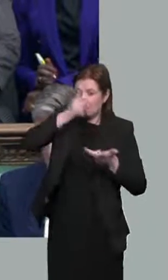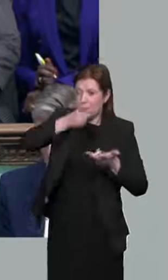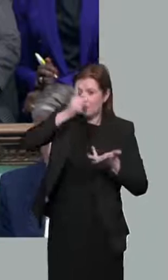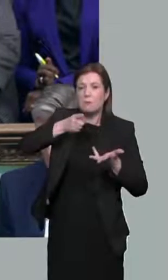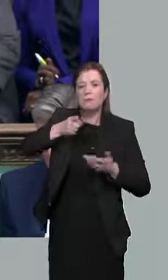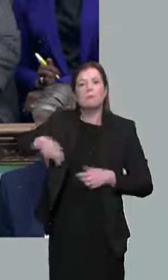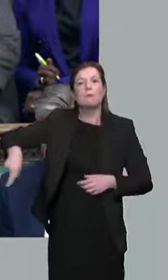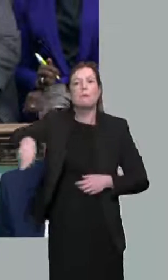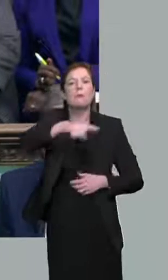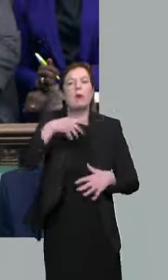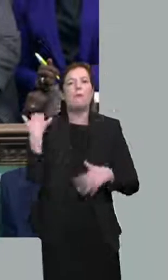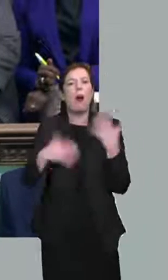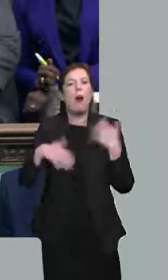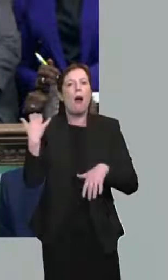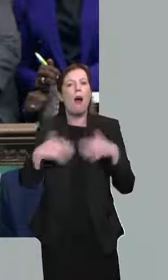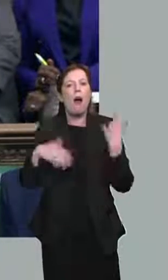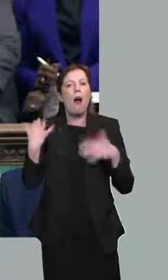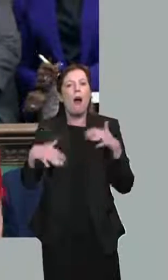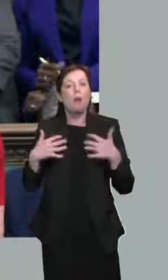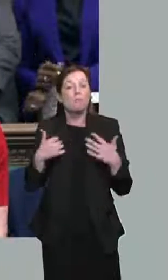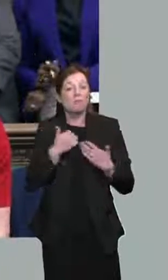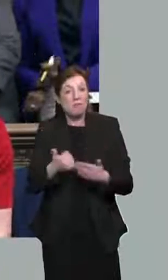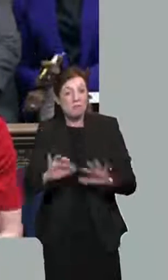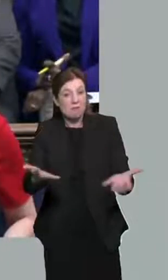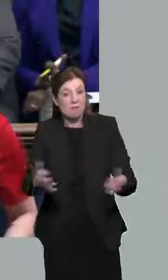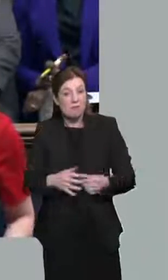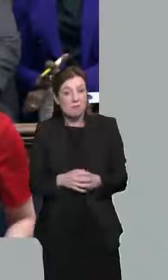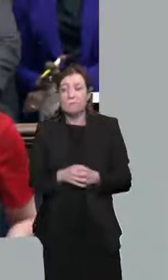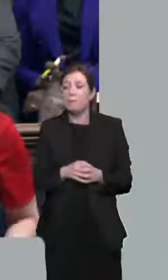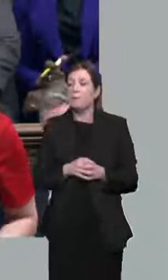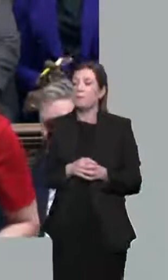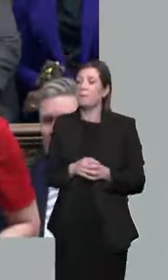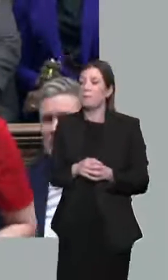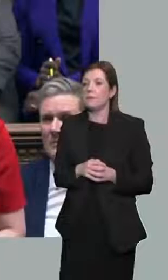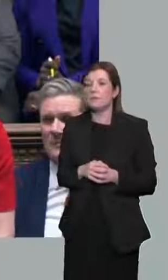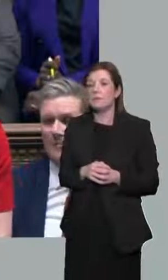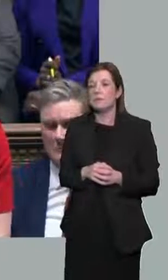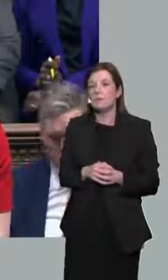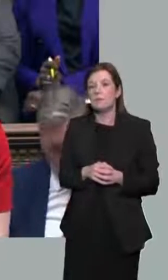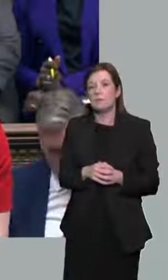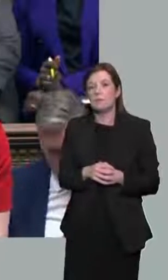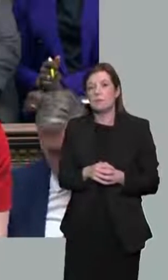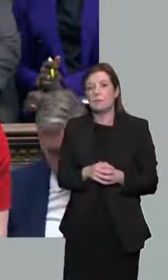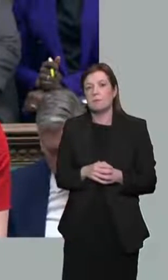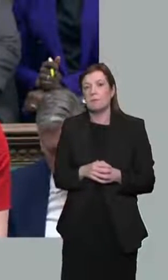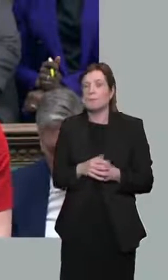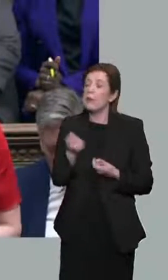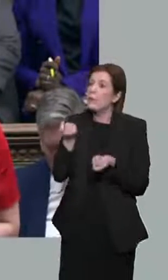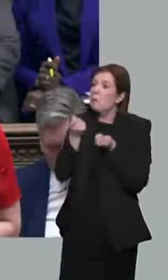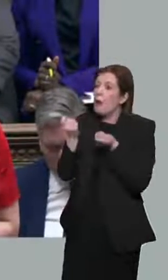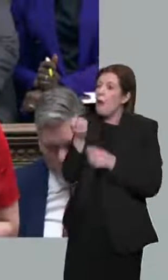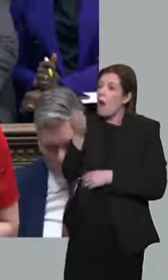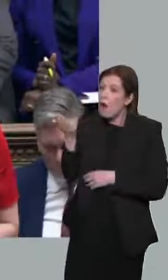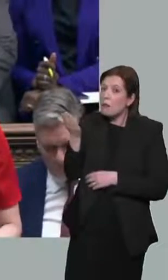cost of living crisis worse, not better. Mr Speaker, the situation